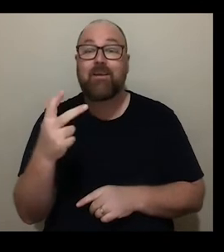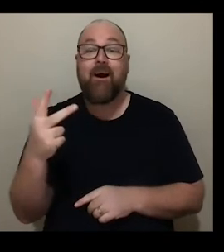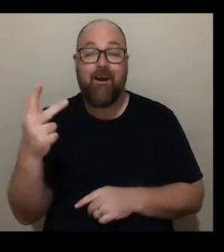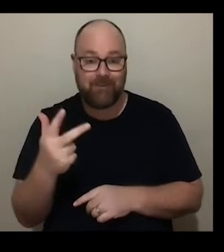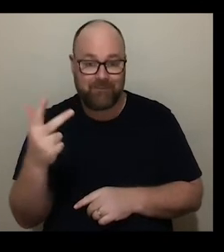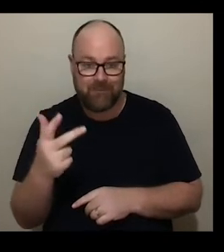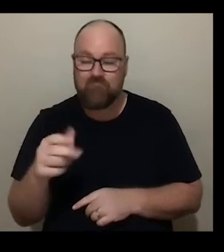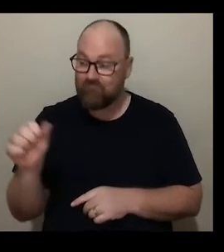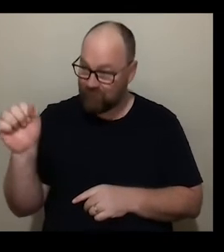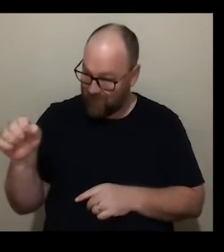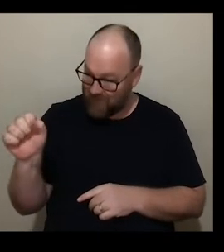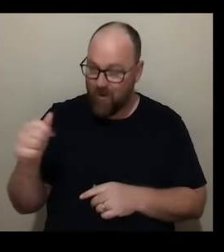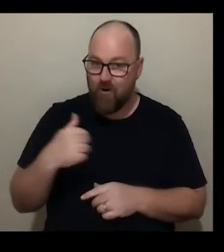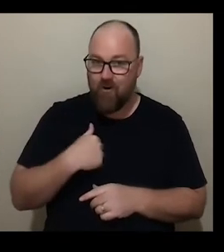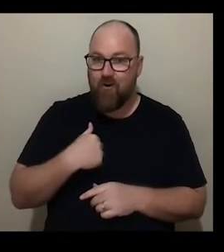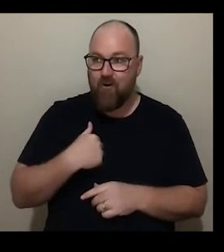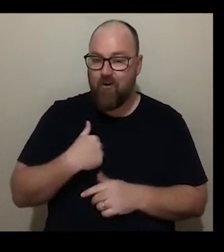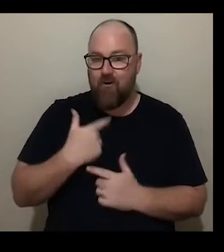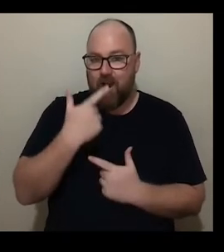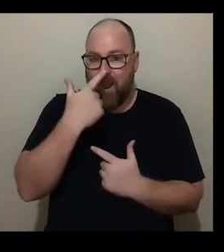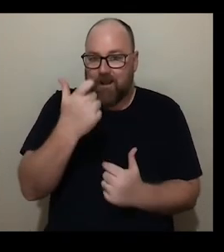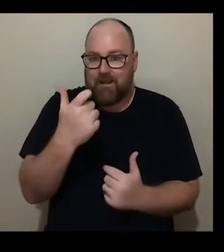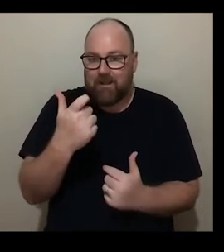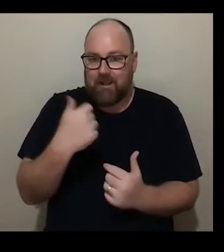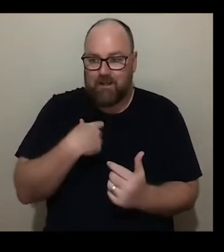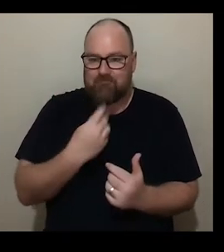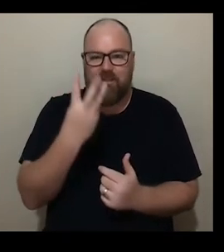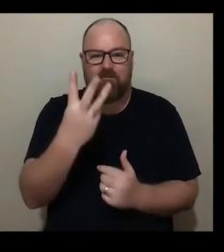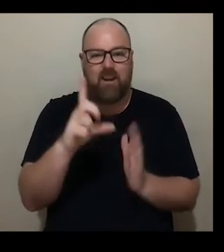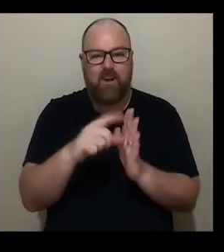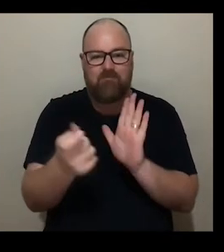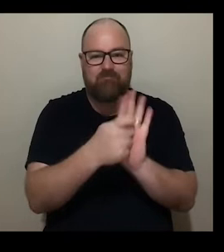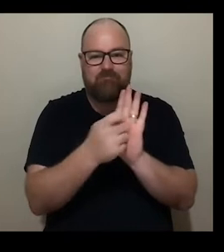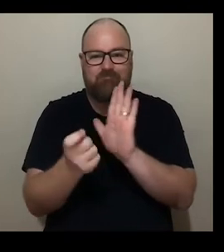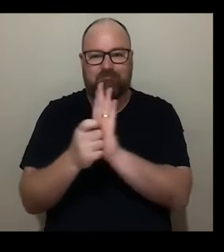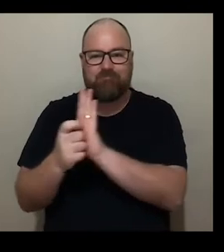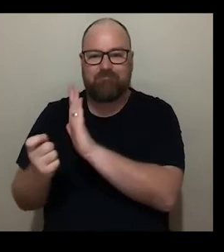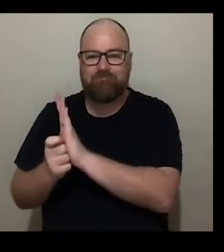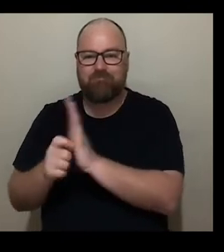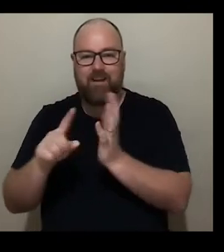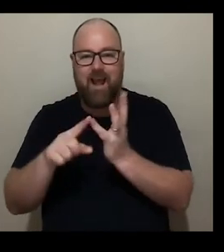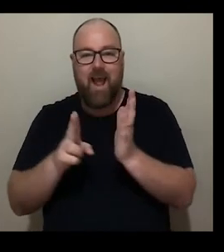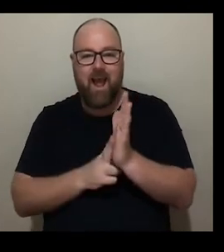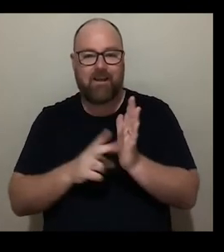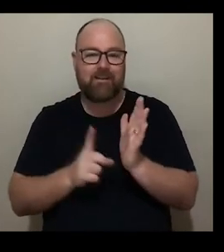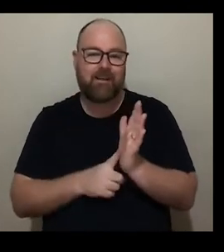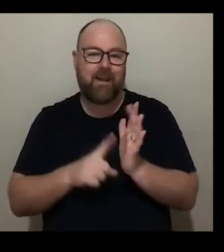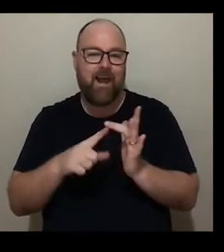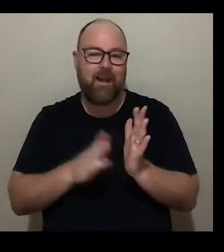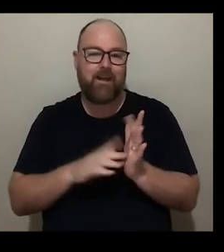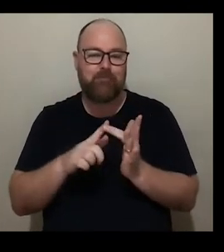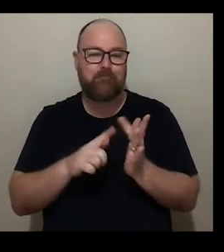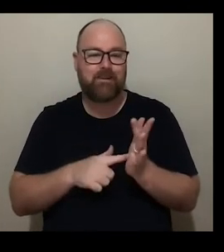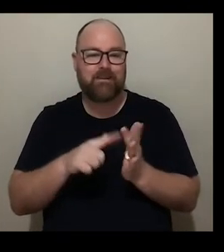very very lucky I think I've had three commissions from unlimited for various various various large ones and and a much smaller